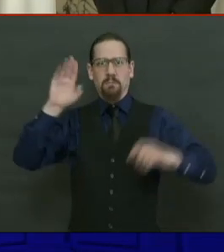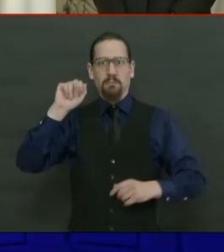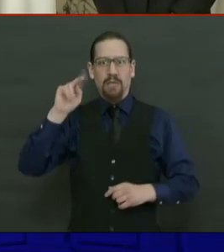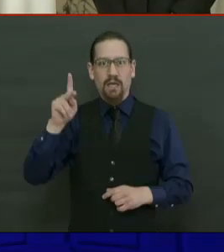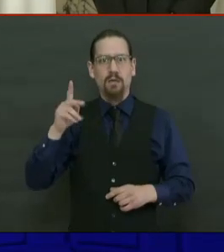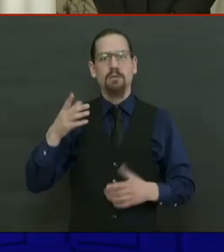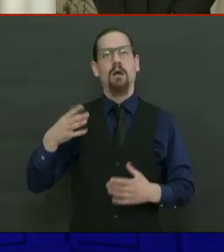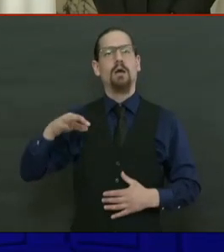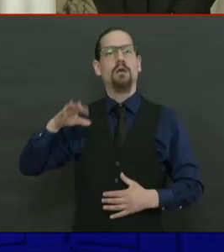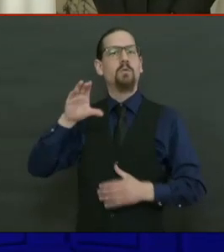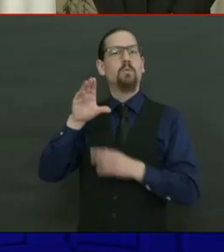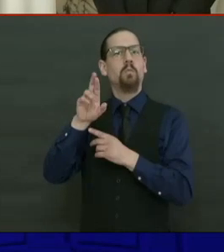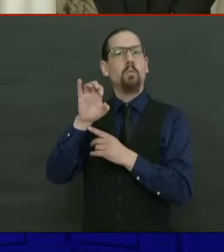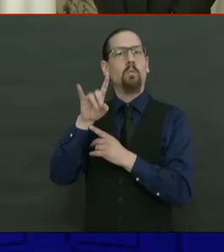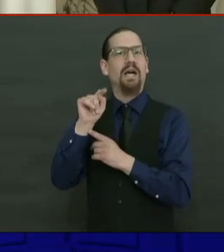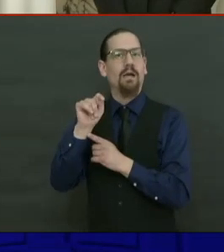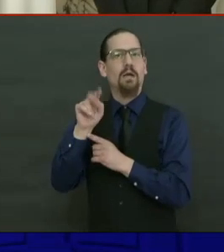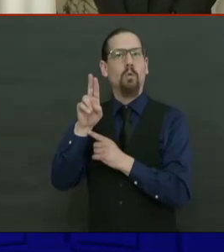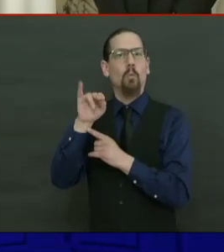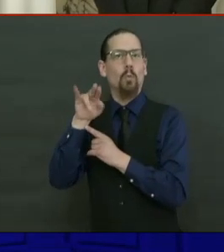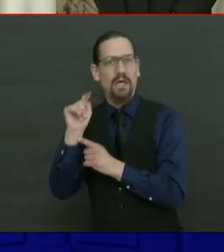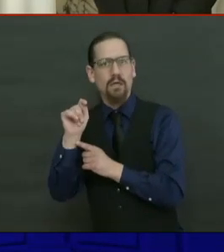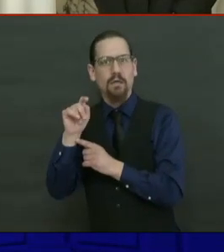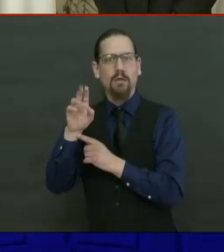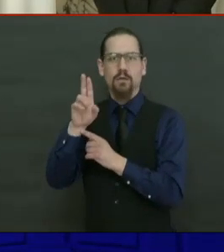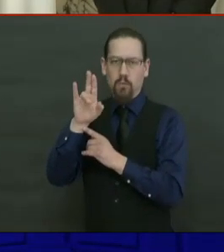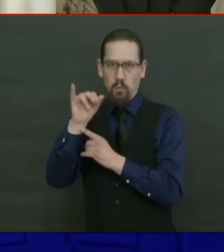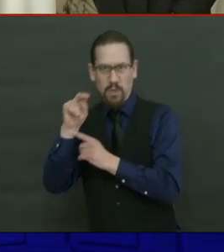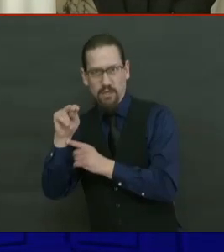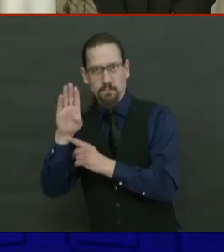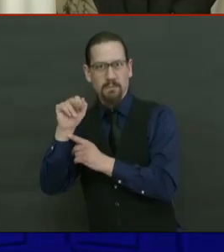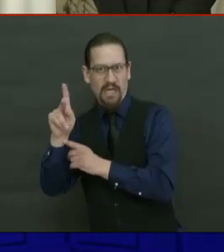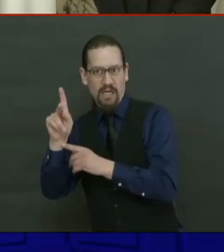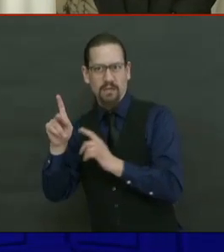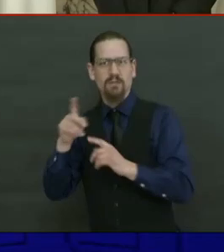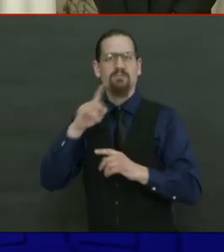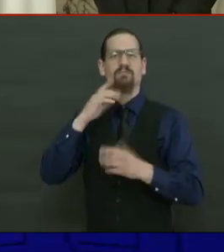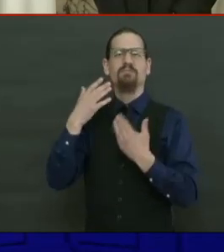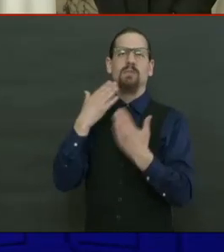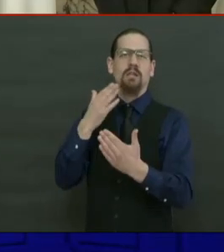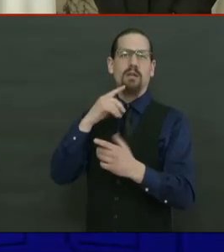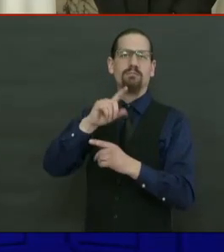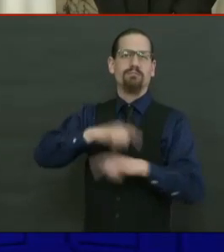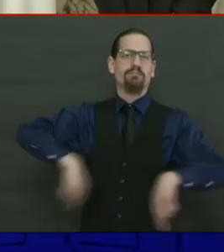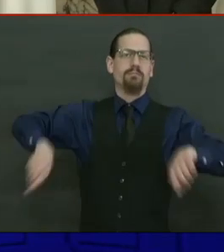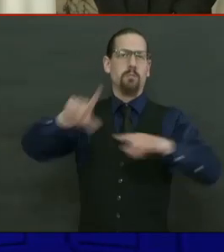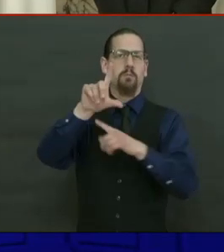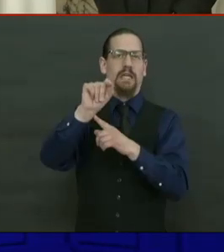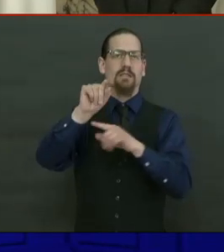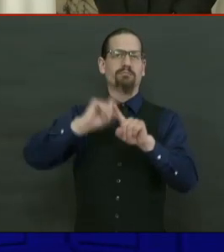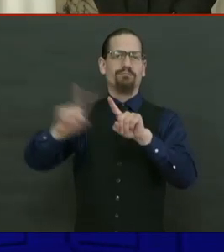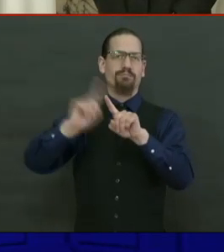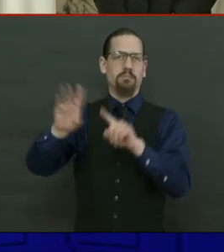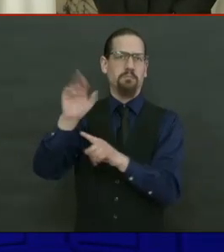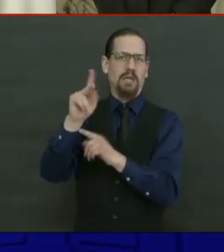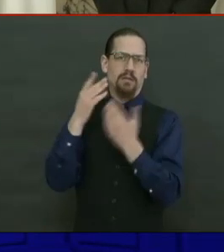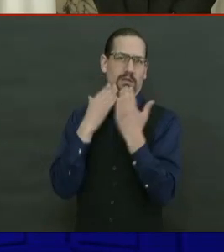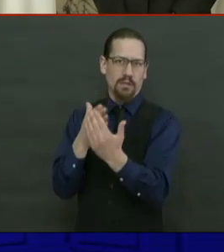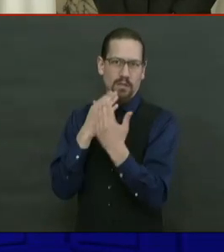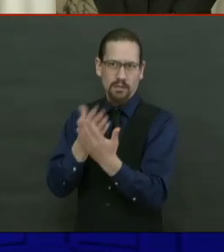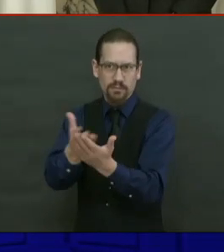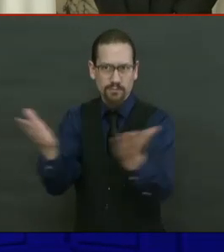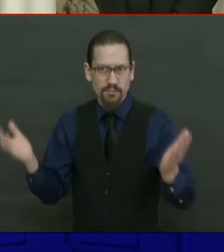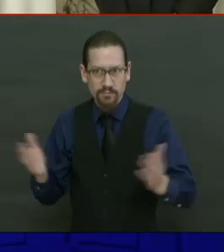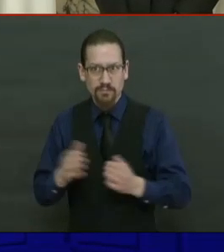You're doing the right thing. You are doing the right thing, and as your governor, I am so proud of you. Actually, I want every Rhode Islander